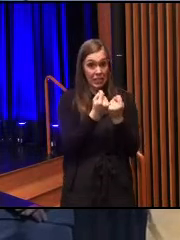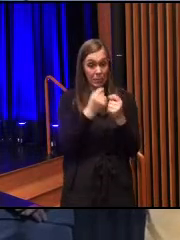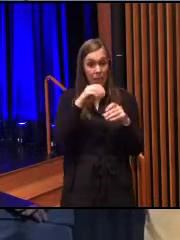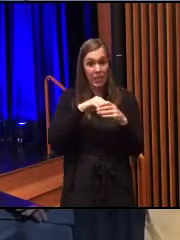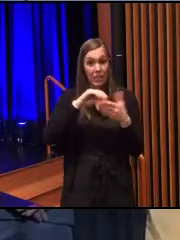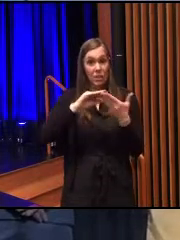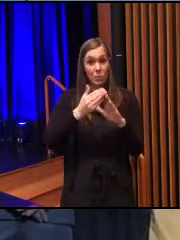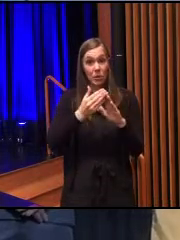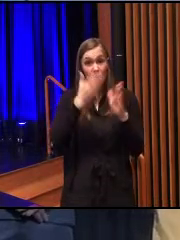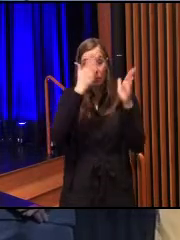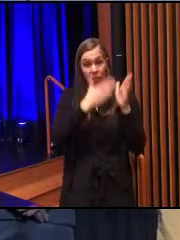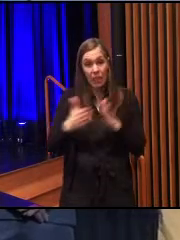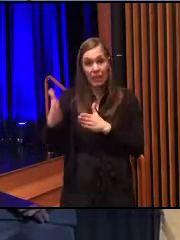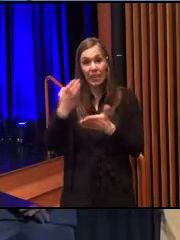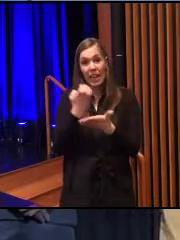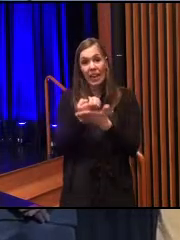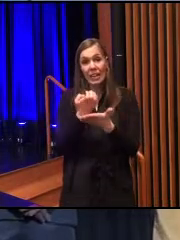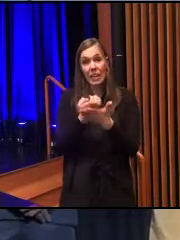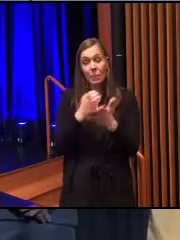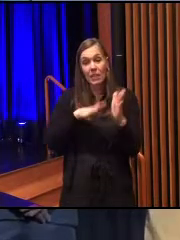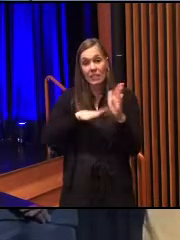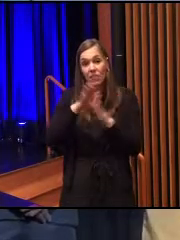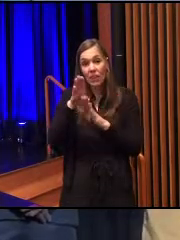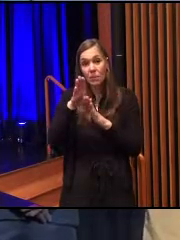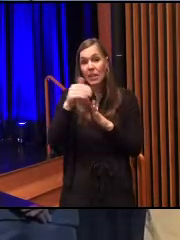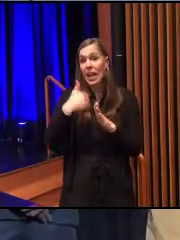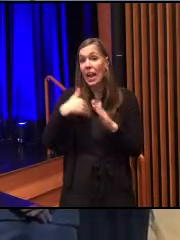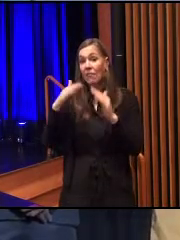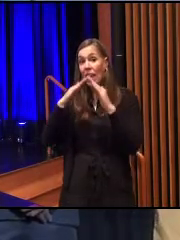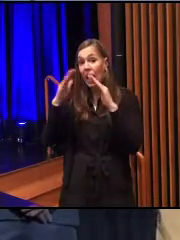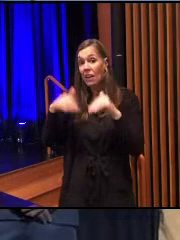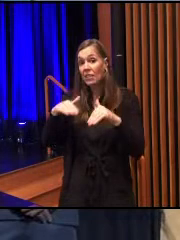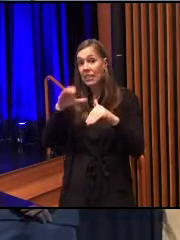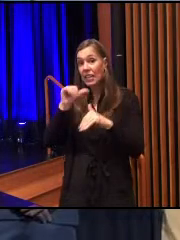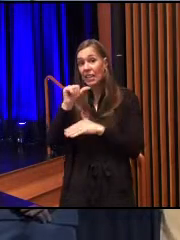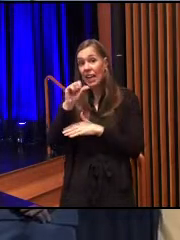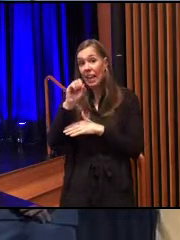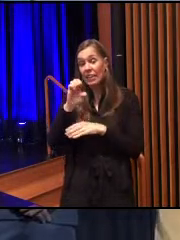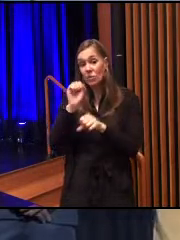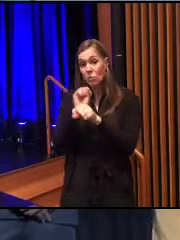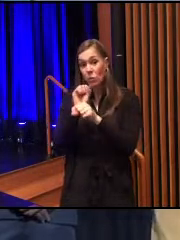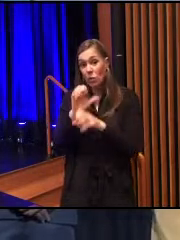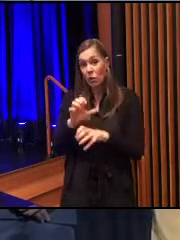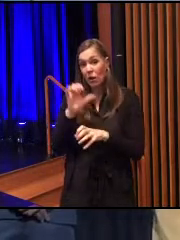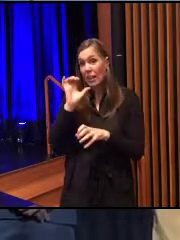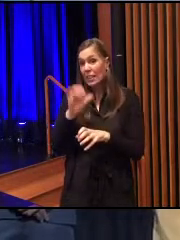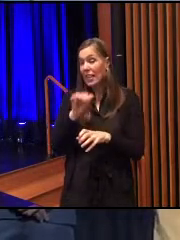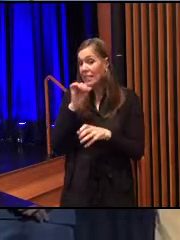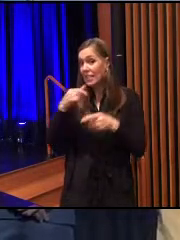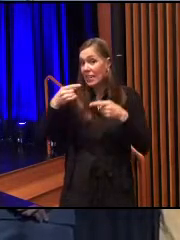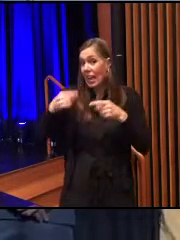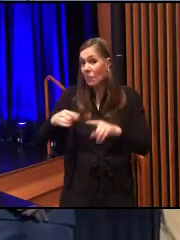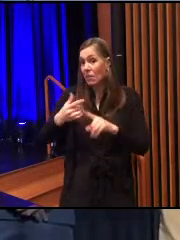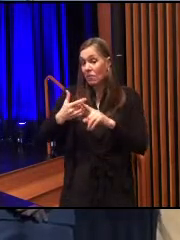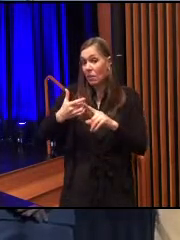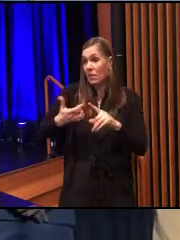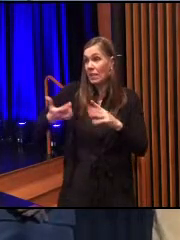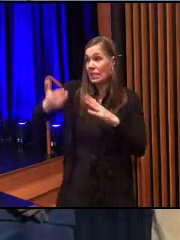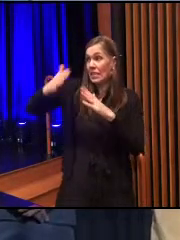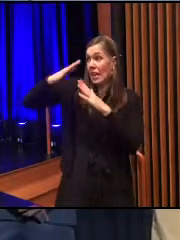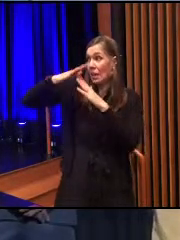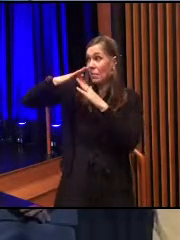community planning and economic development and we have a housing caseworker. And that did not come from up here.